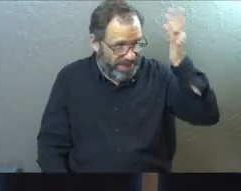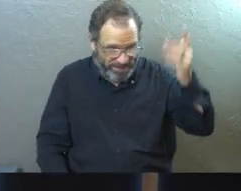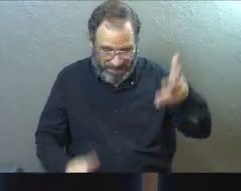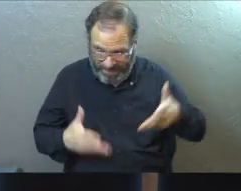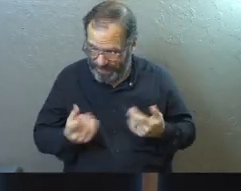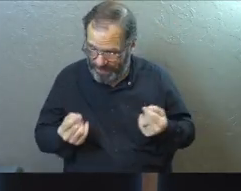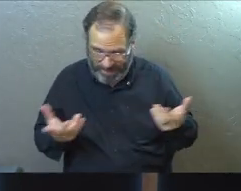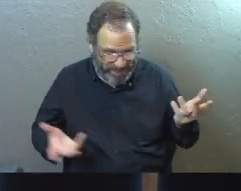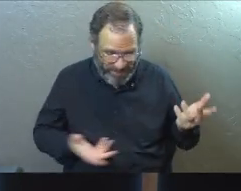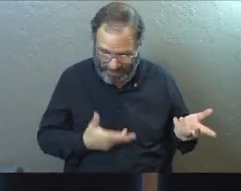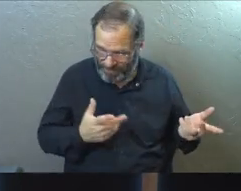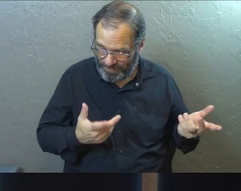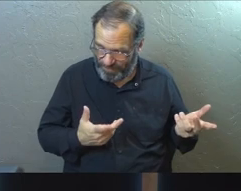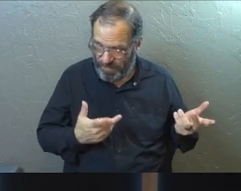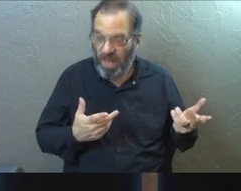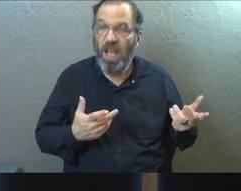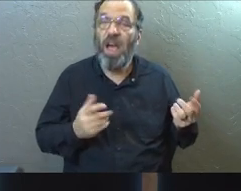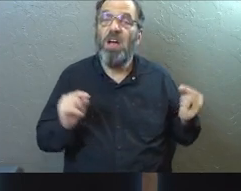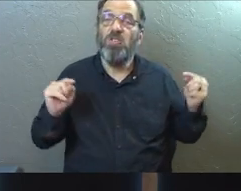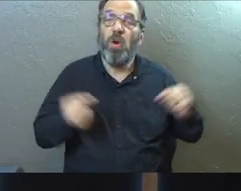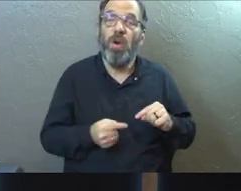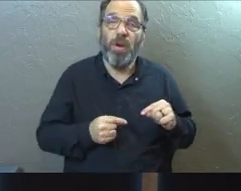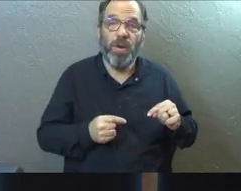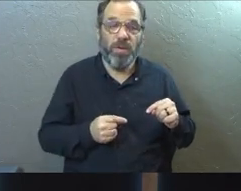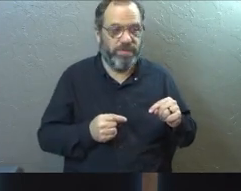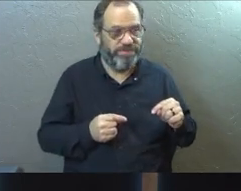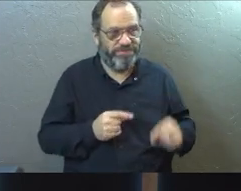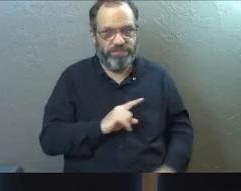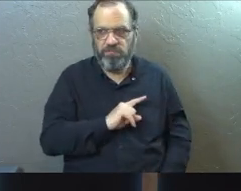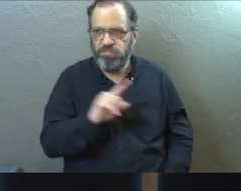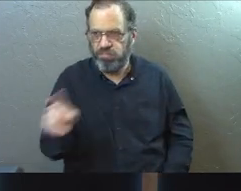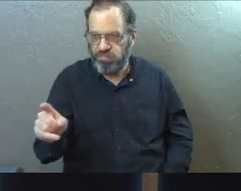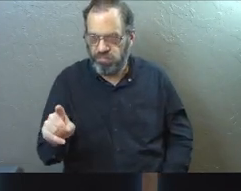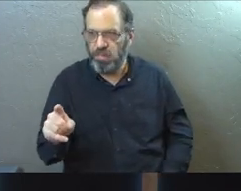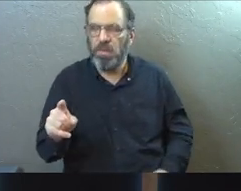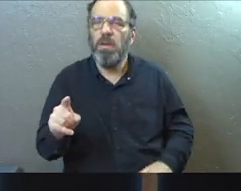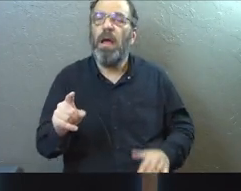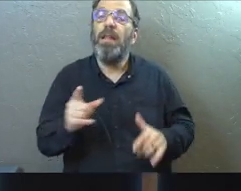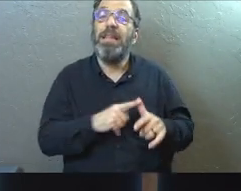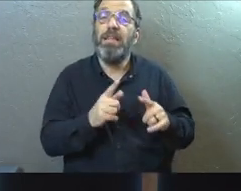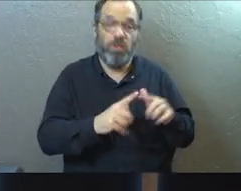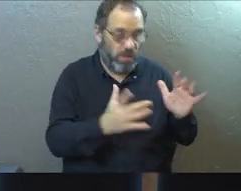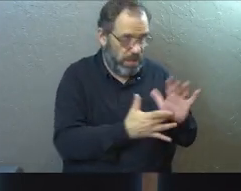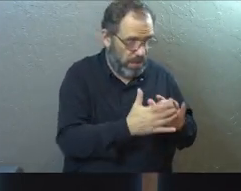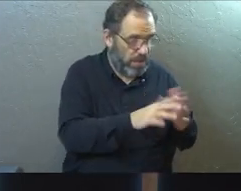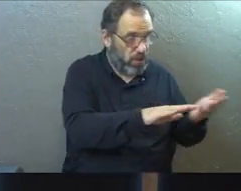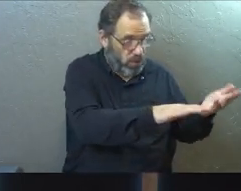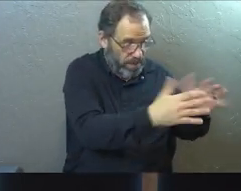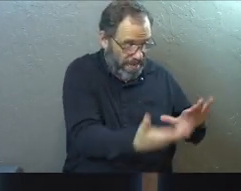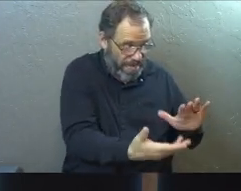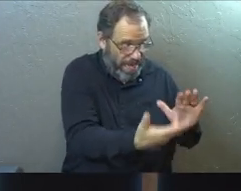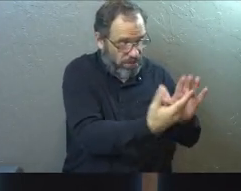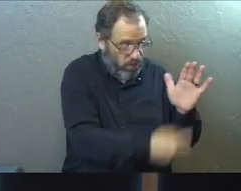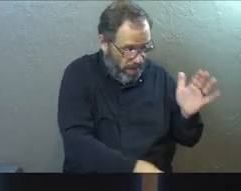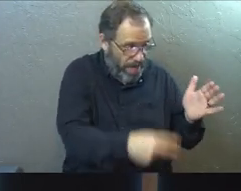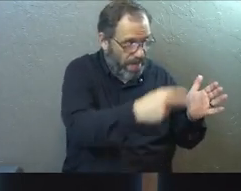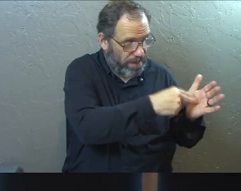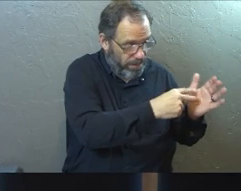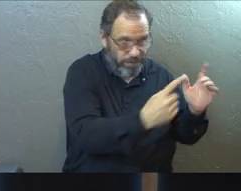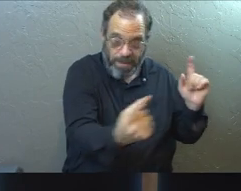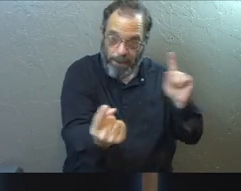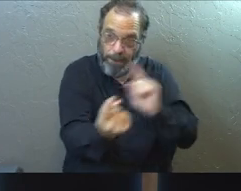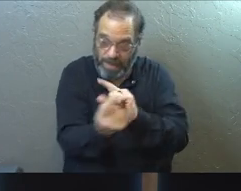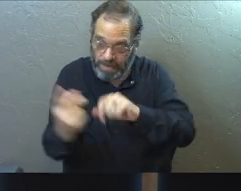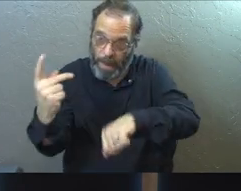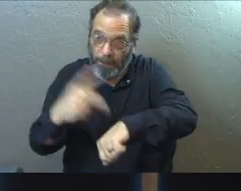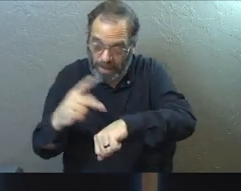nothing left then. And hurt takes him out. And it takes Jesus coming back from the grave and going to Peter to put all this back together,